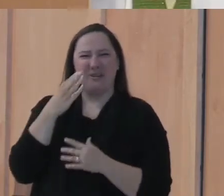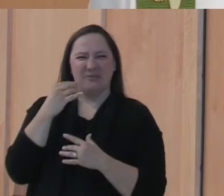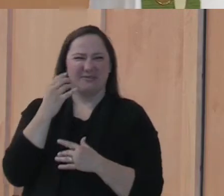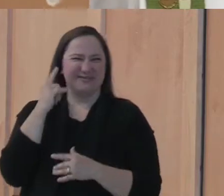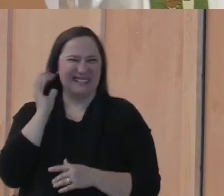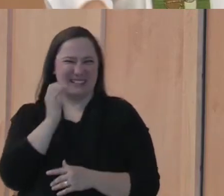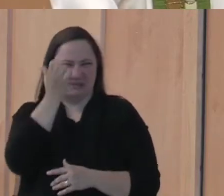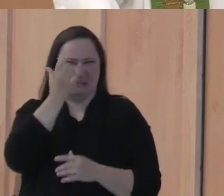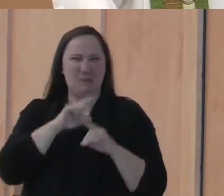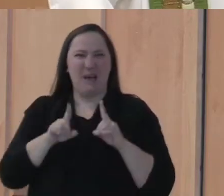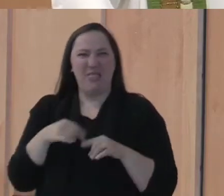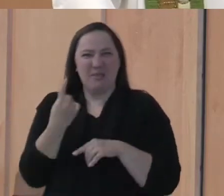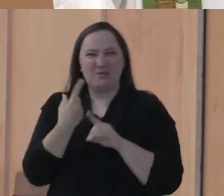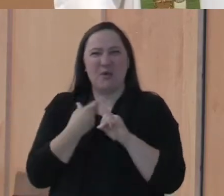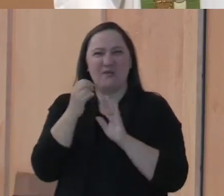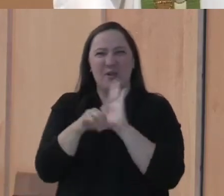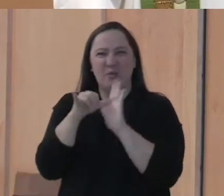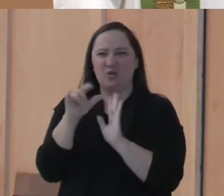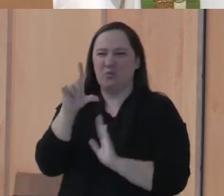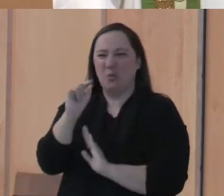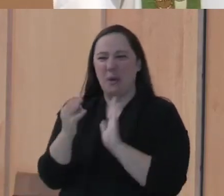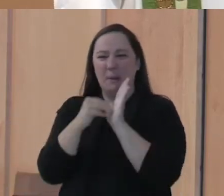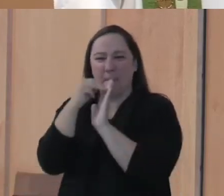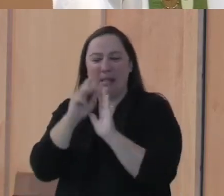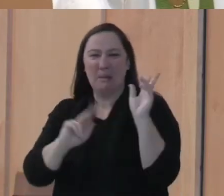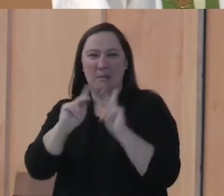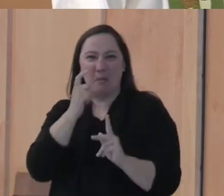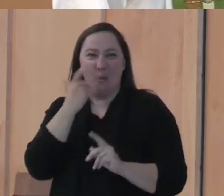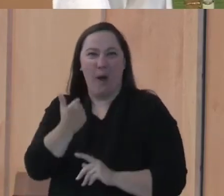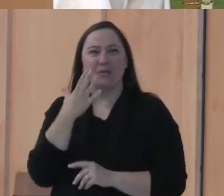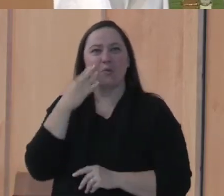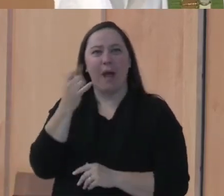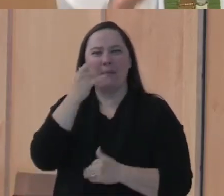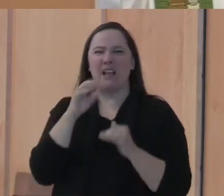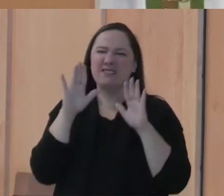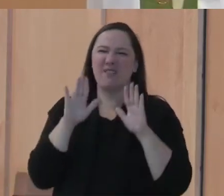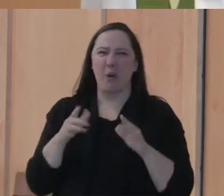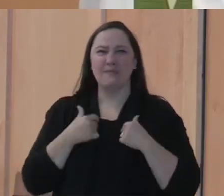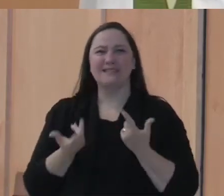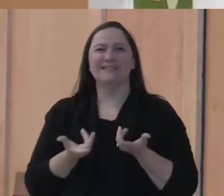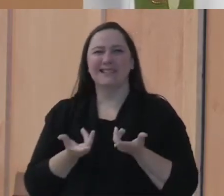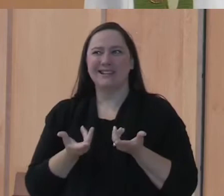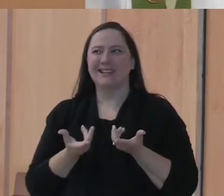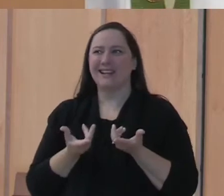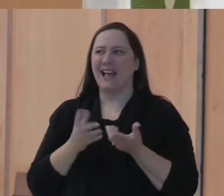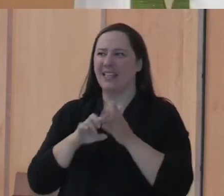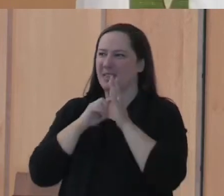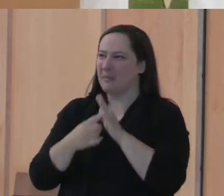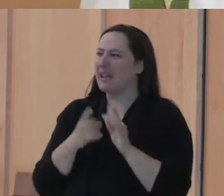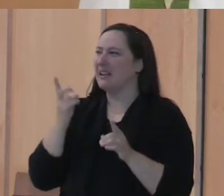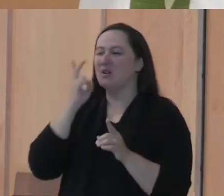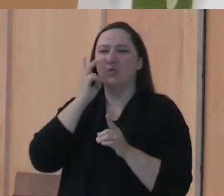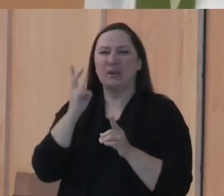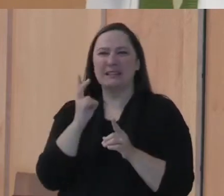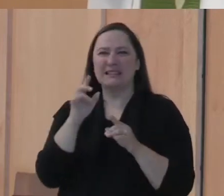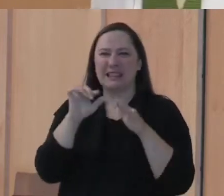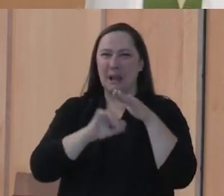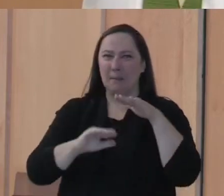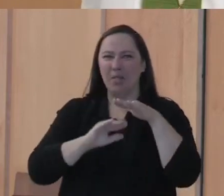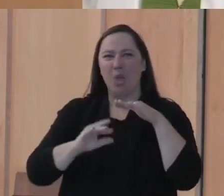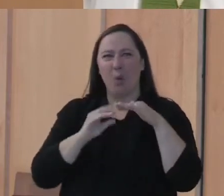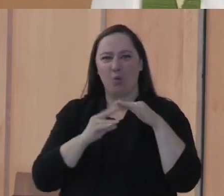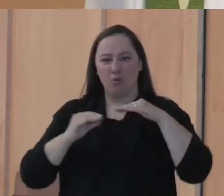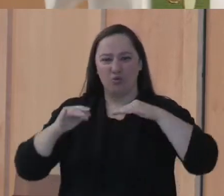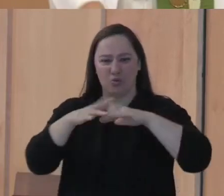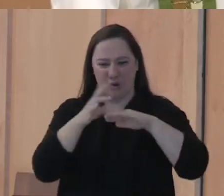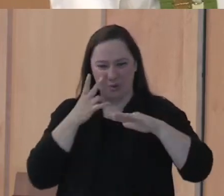there's this one on YouTube that 28 million people have watched because it's awesome. They've got it where there's a pane of glass and you can see below the ground and above